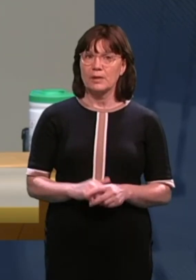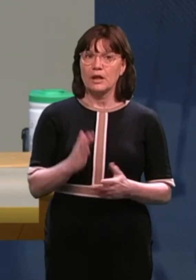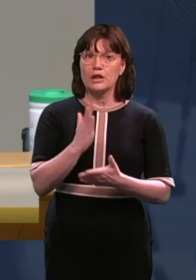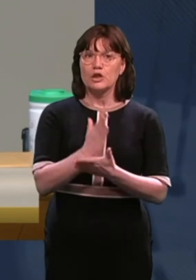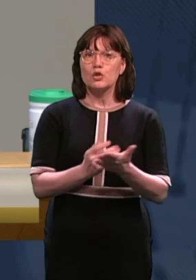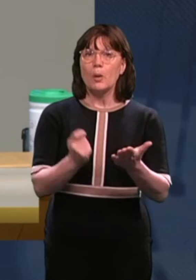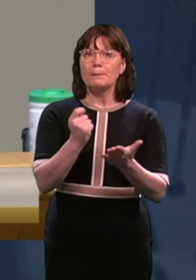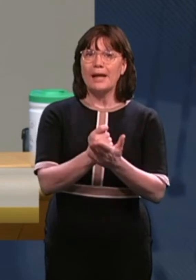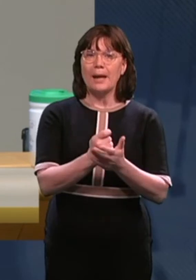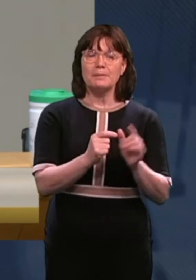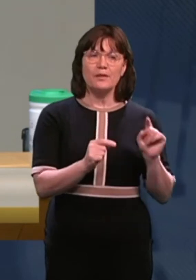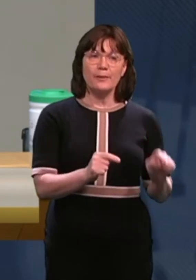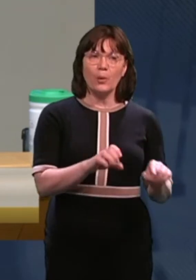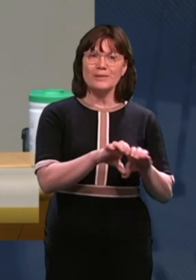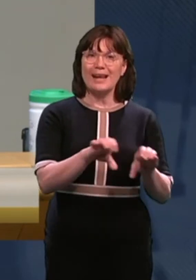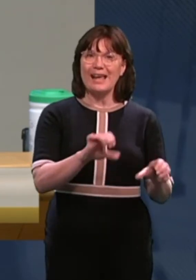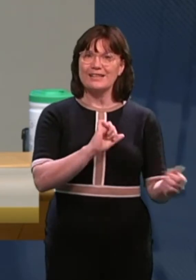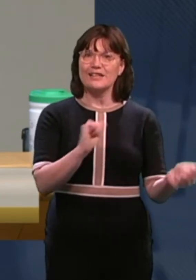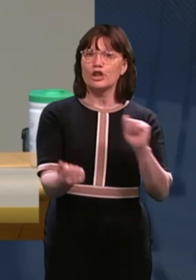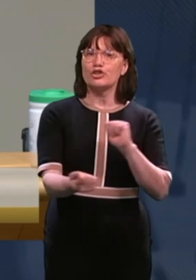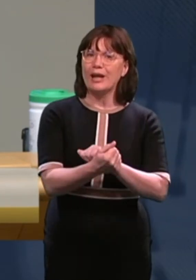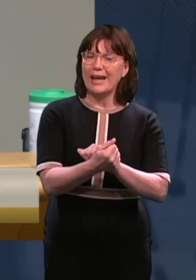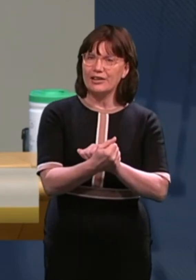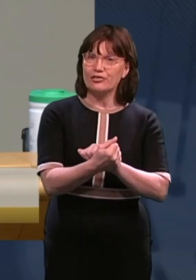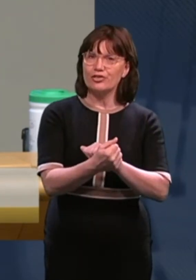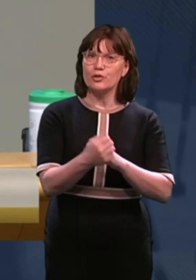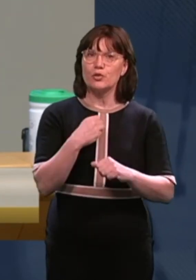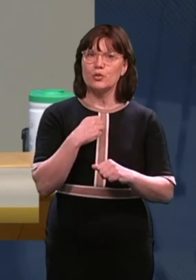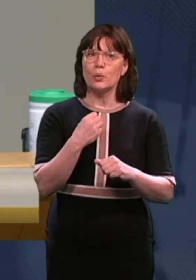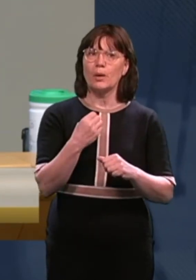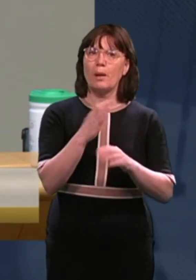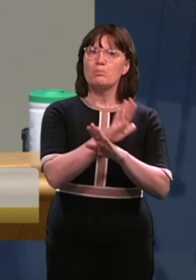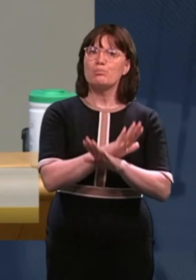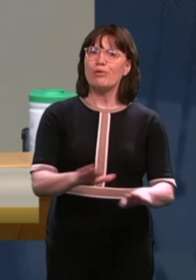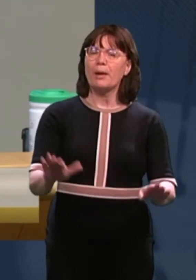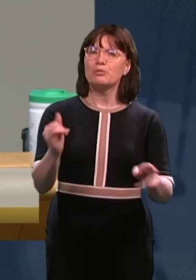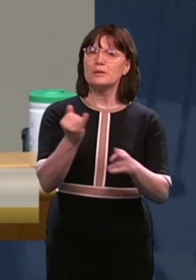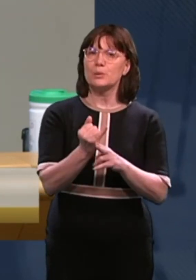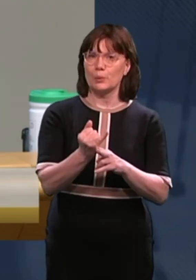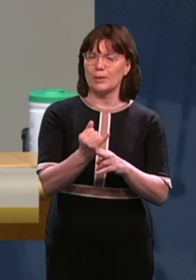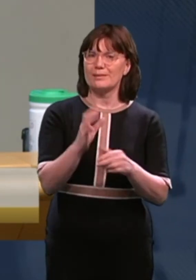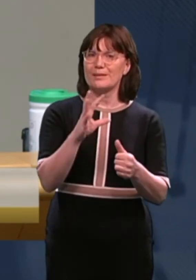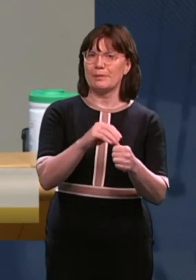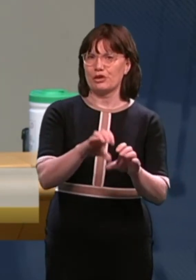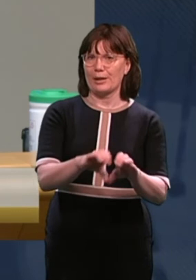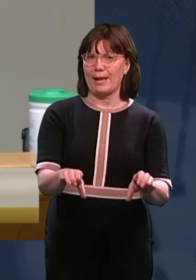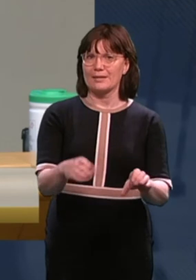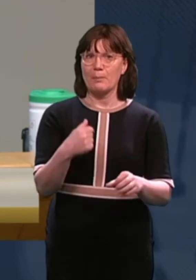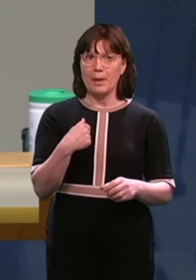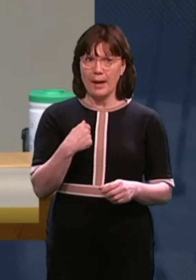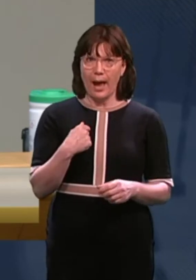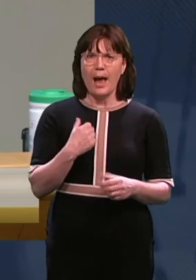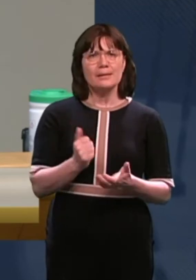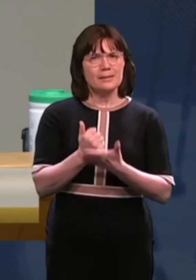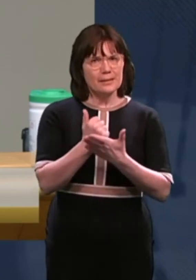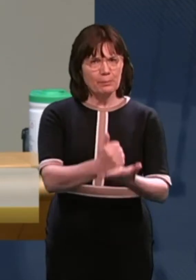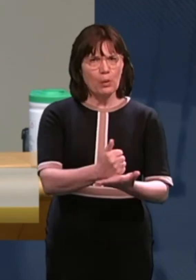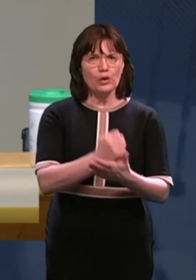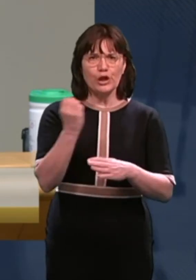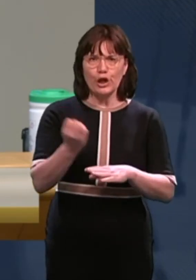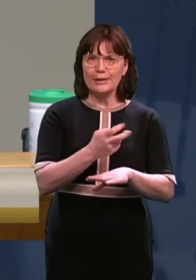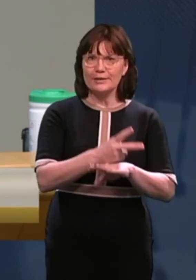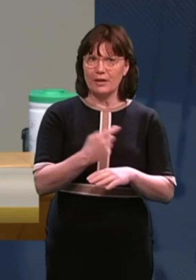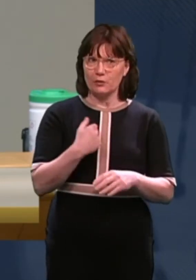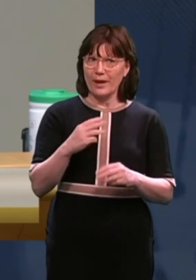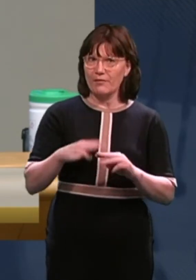transformed into special classes for mainstream. But I am committed to early intervention and we have more special